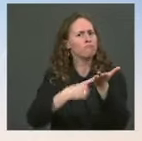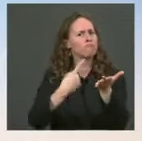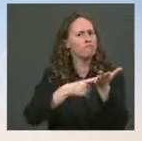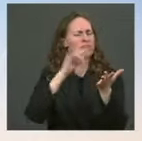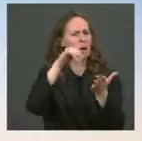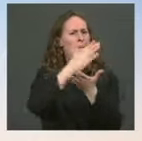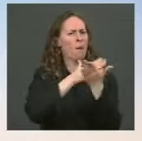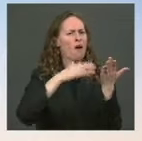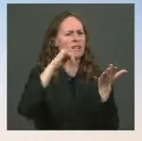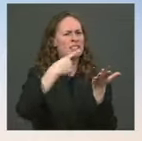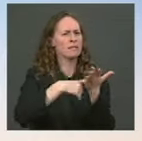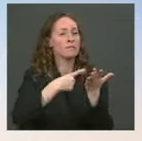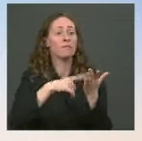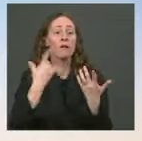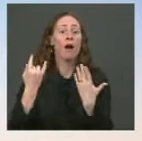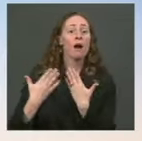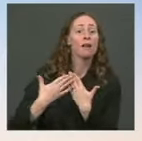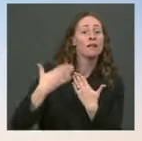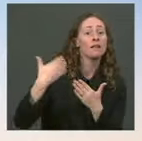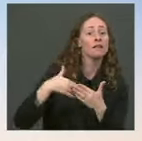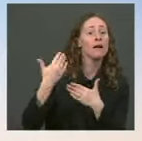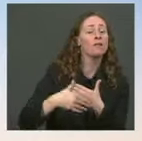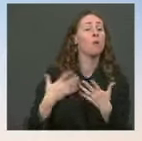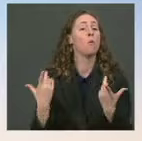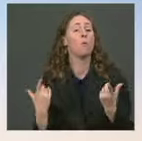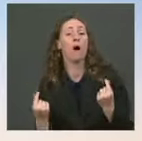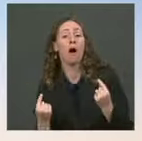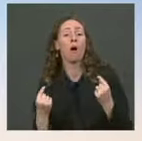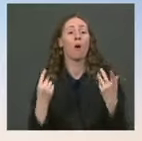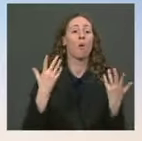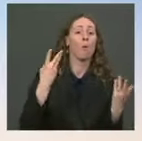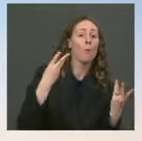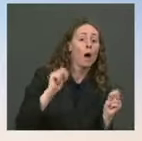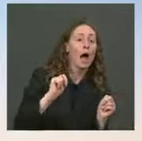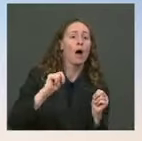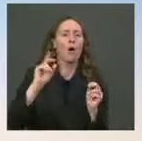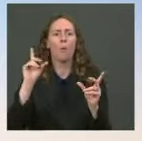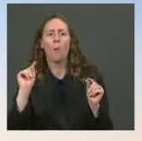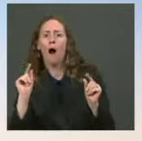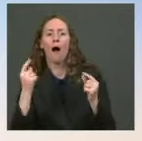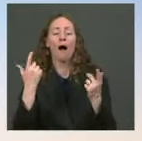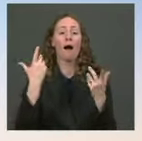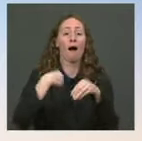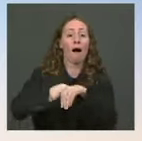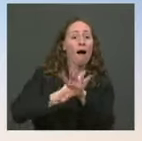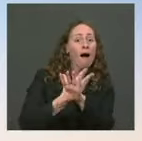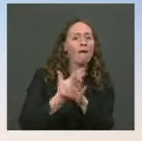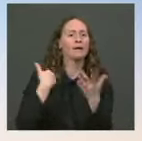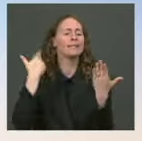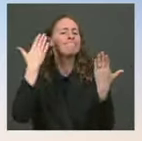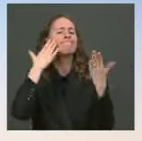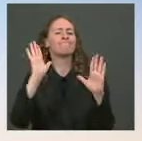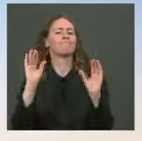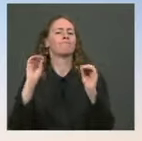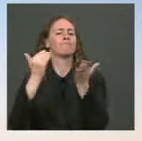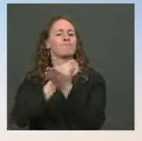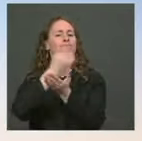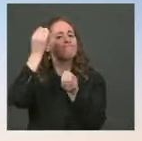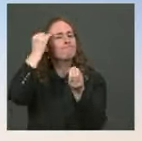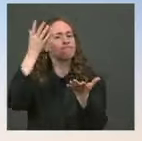next or what format or what that looks like, any reports that suggest there was a conclusion of that are inaccurate. So is it